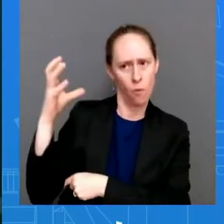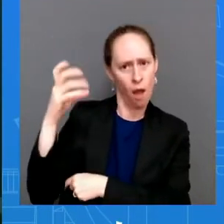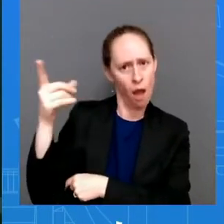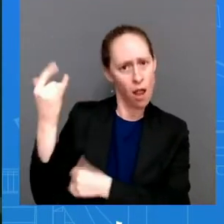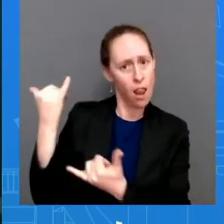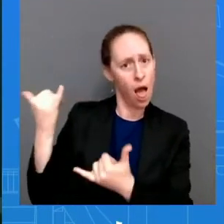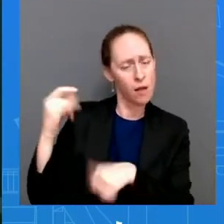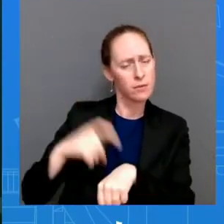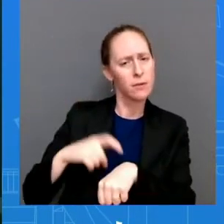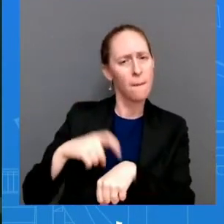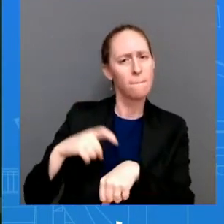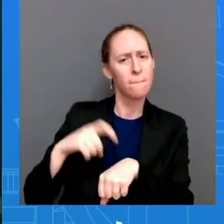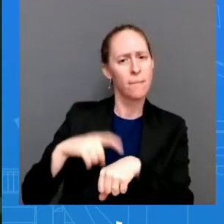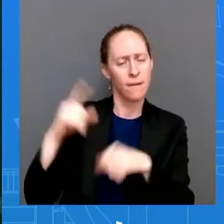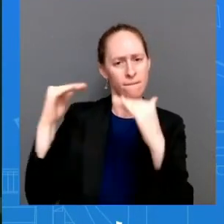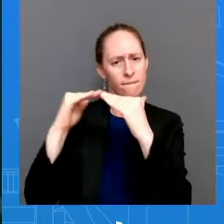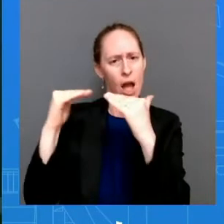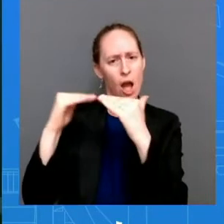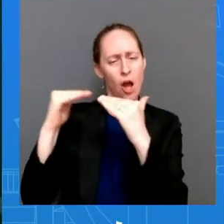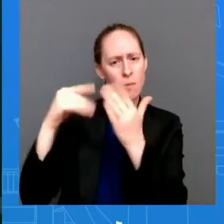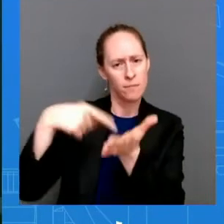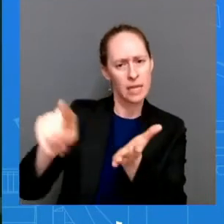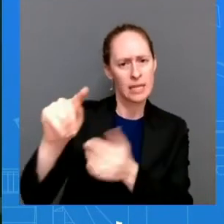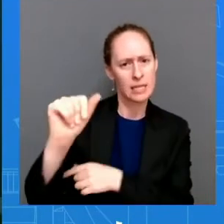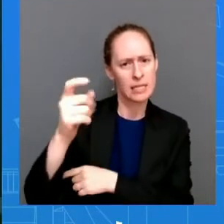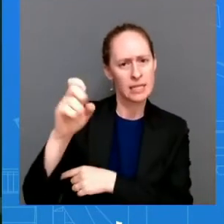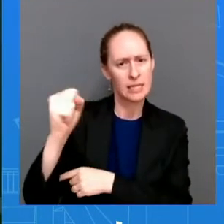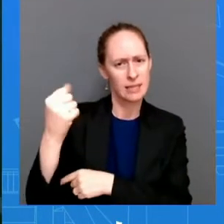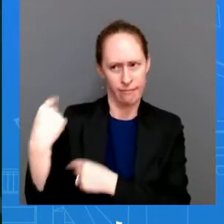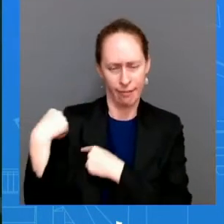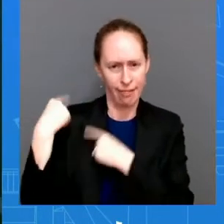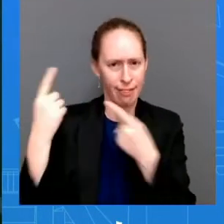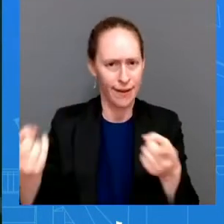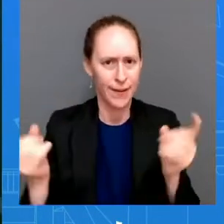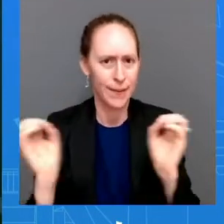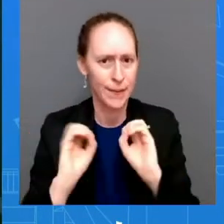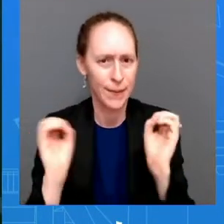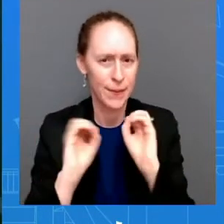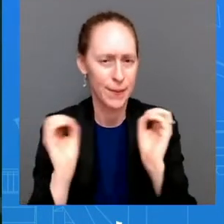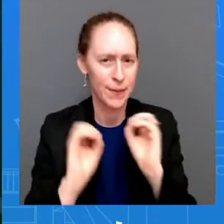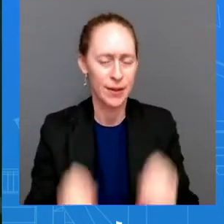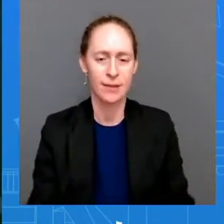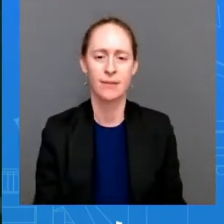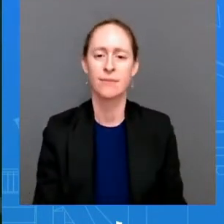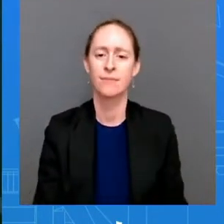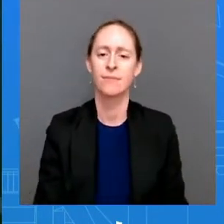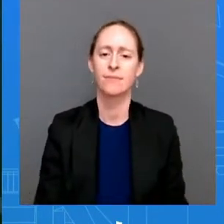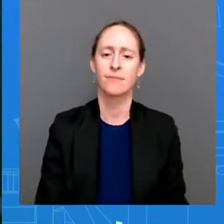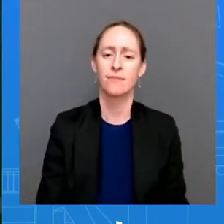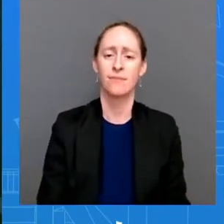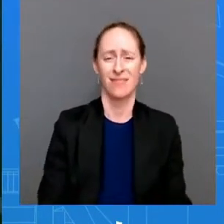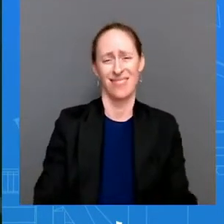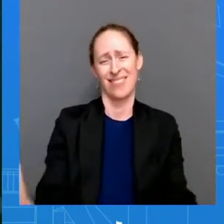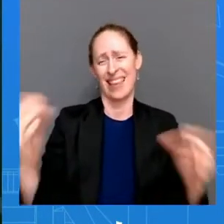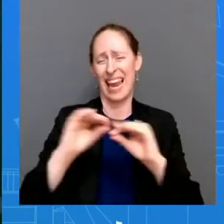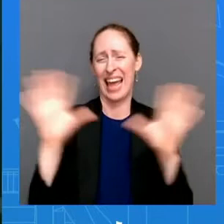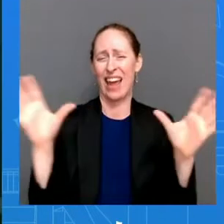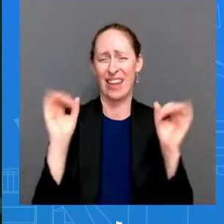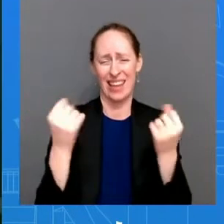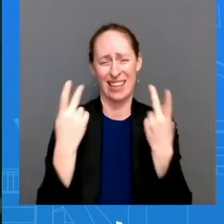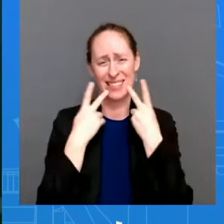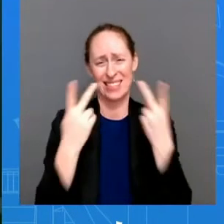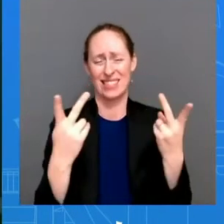resounding support for the inflation reduction act and that's in contrast to republican members of congress who want to block